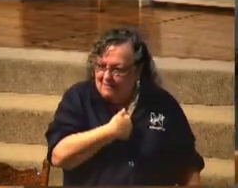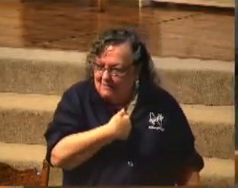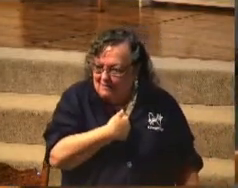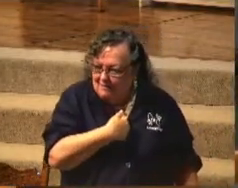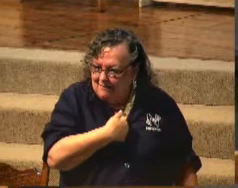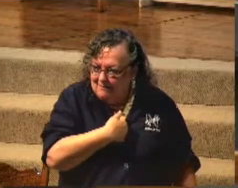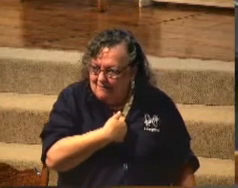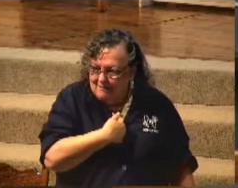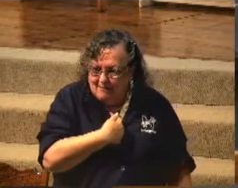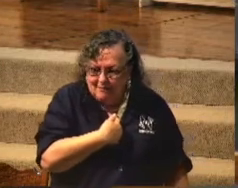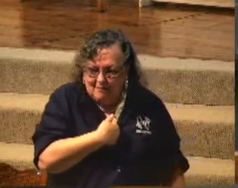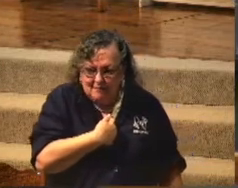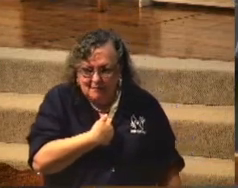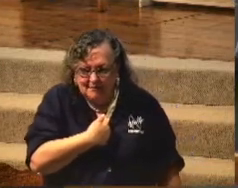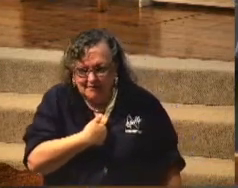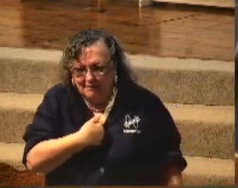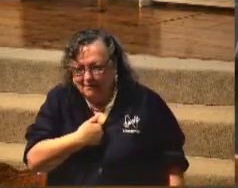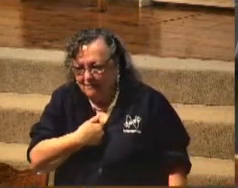That's bad for us.